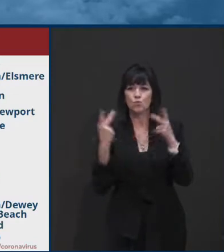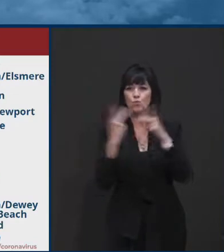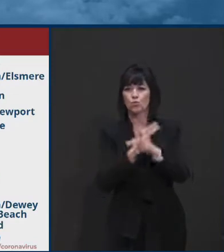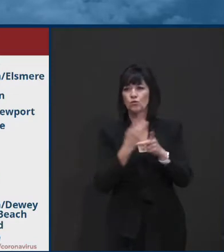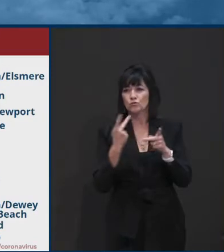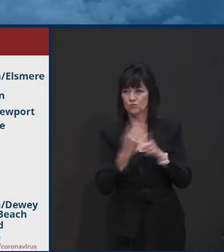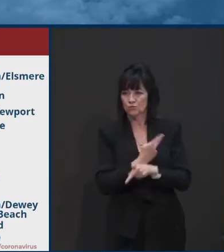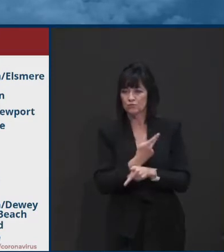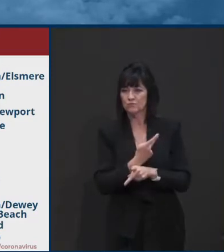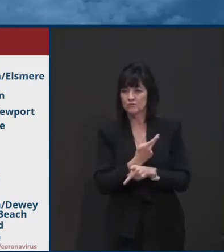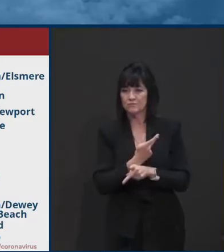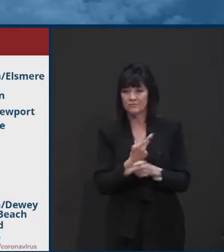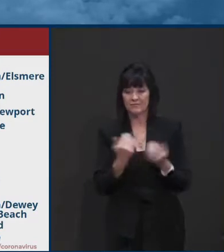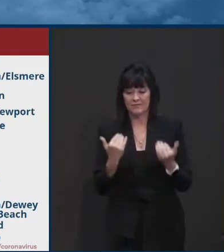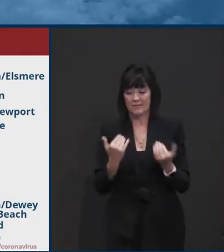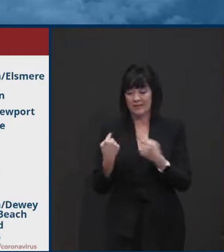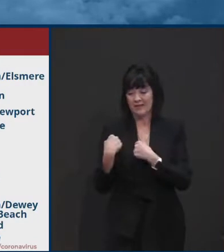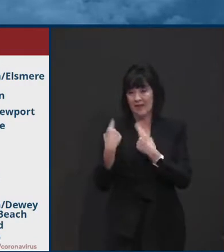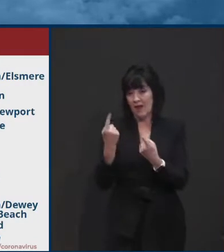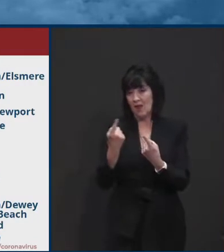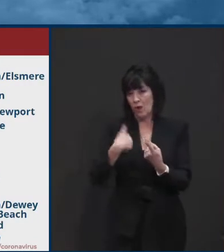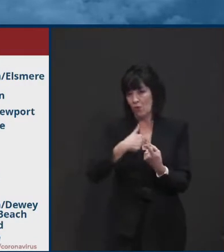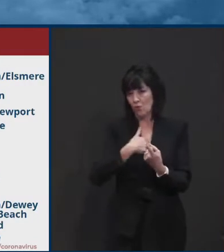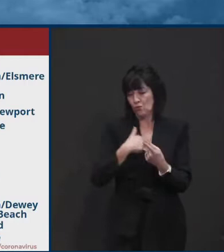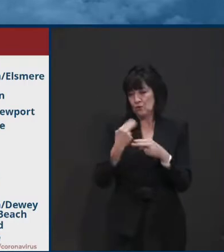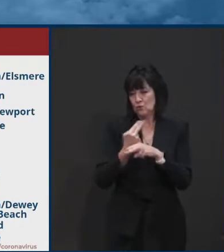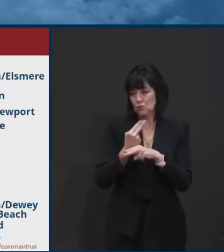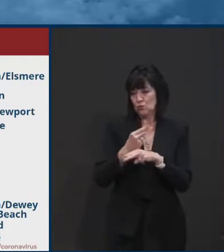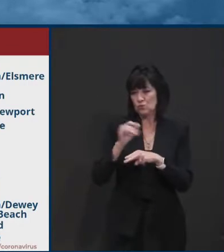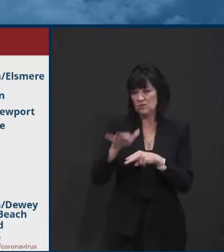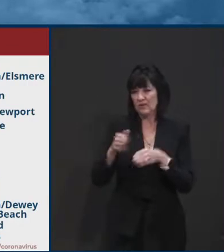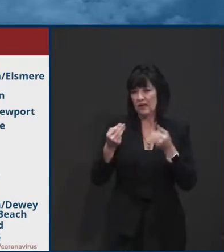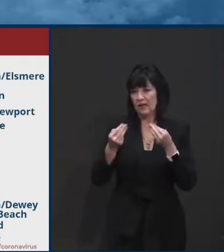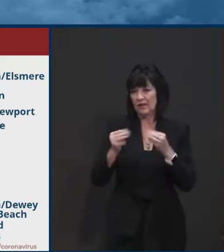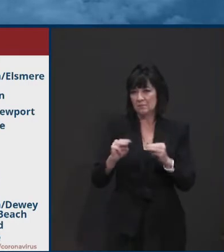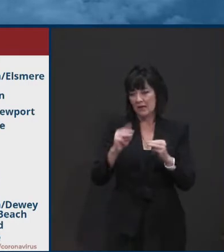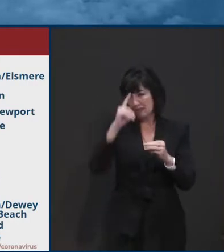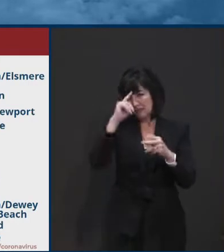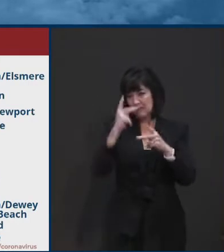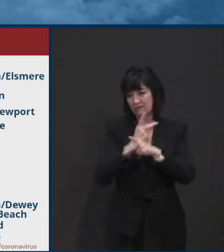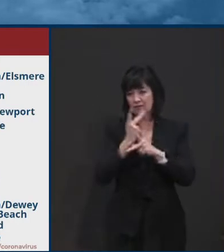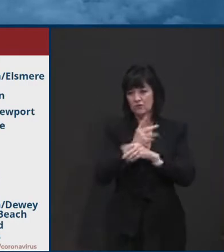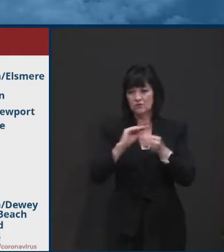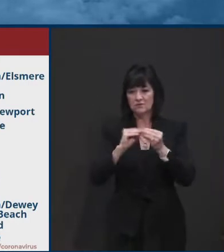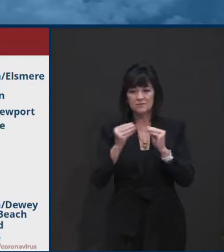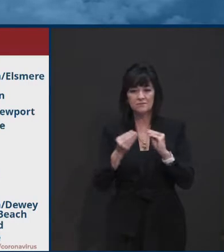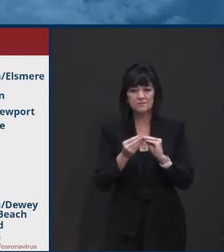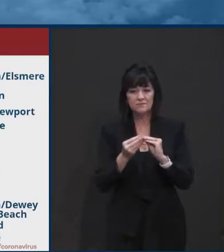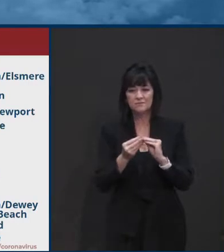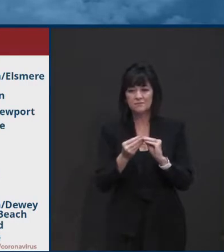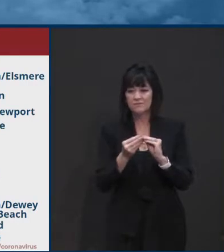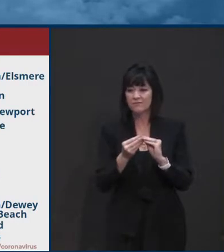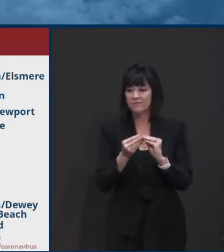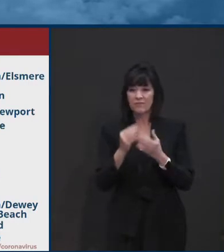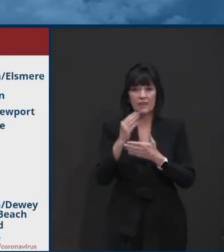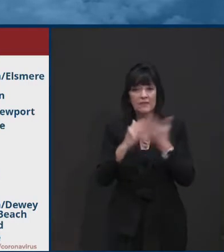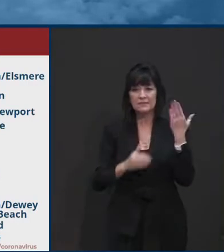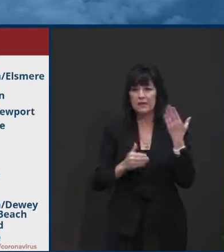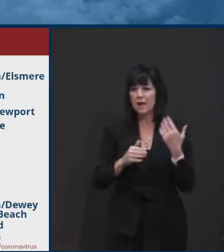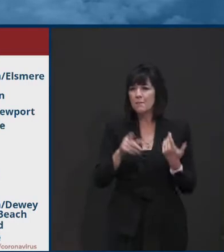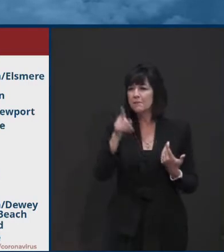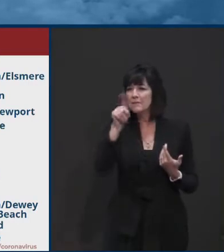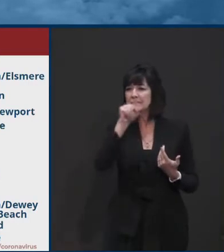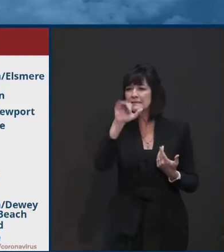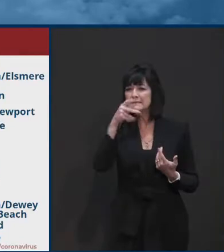the same methodology now for a couple of months and, you know, there have been times when maybe we've had six to eight zip codes or so that meet